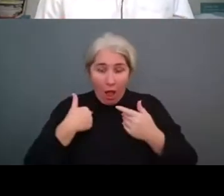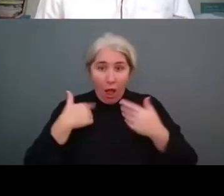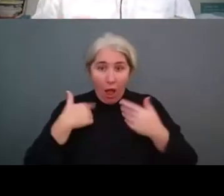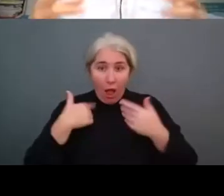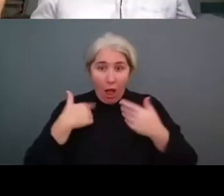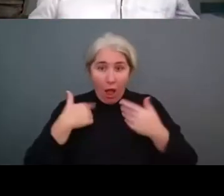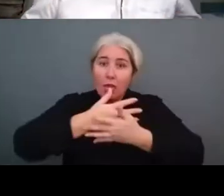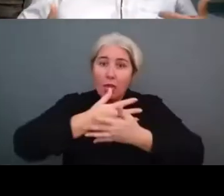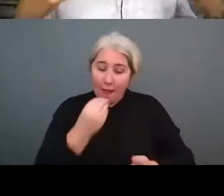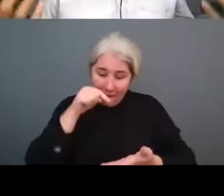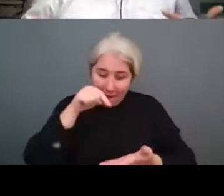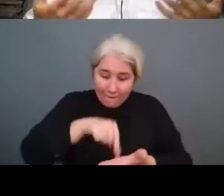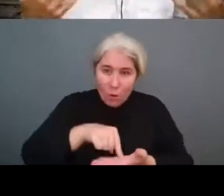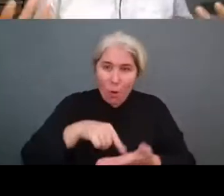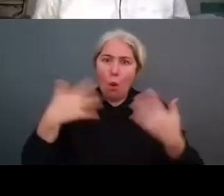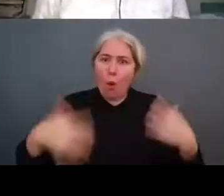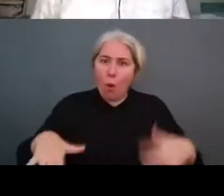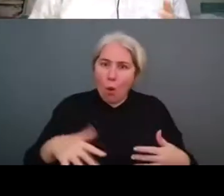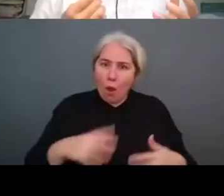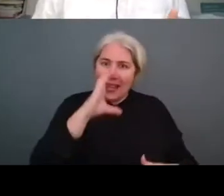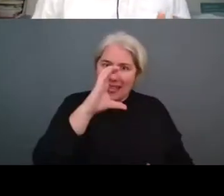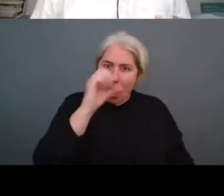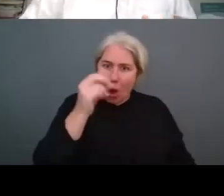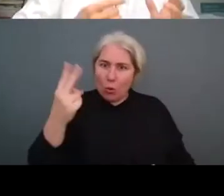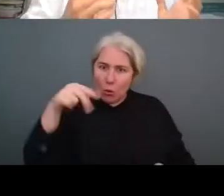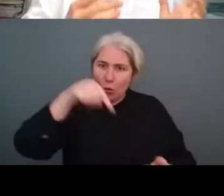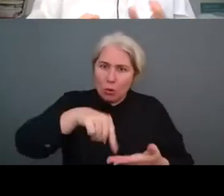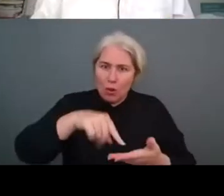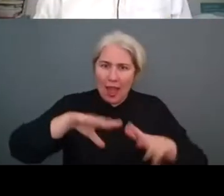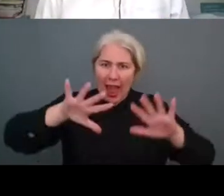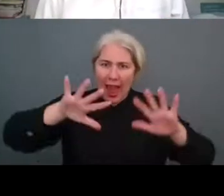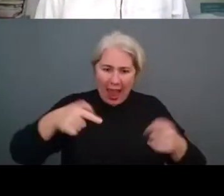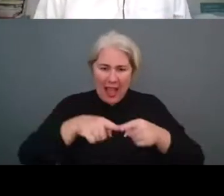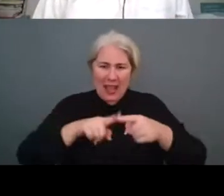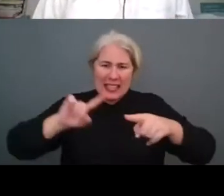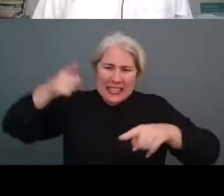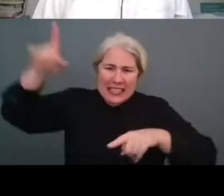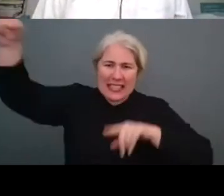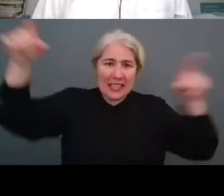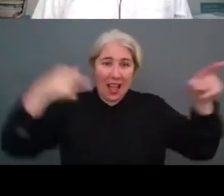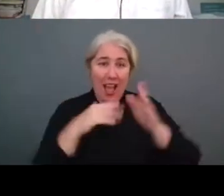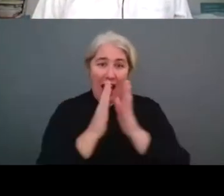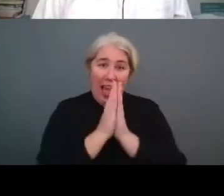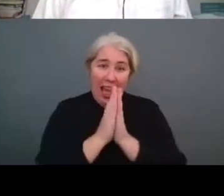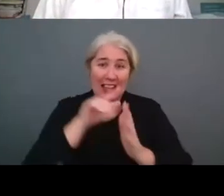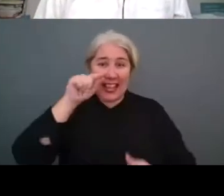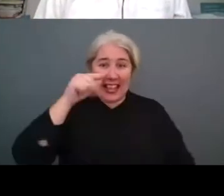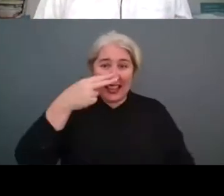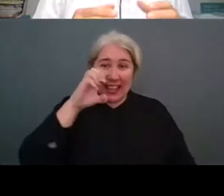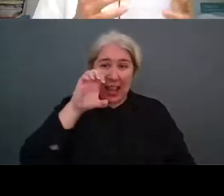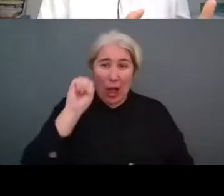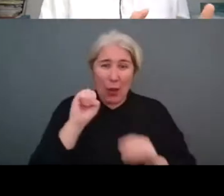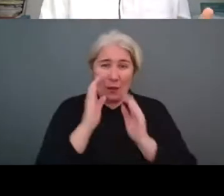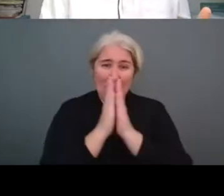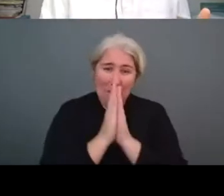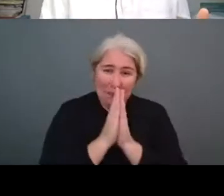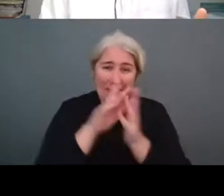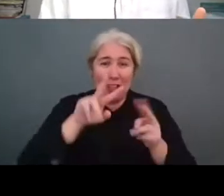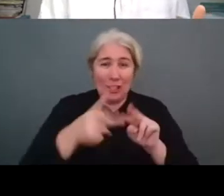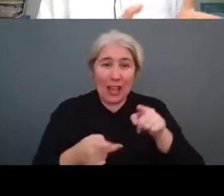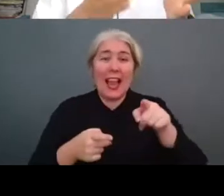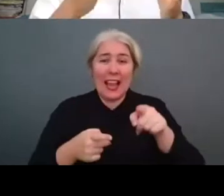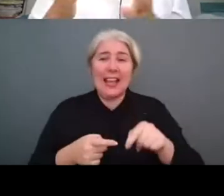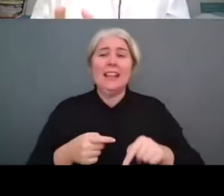he's taking in a lot of things and it and i'm asking him to change a lot of things uh some of him he's willing to do